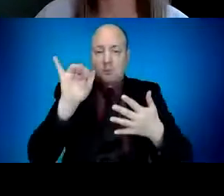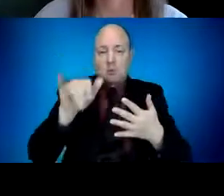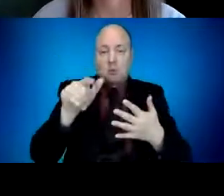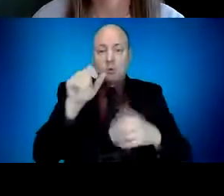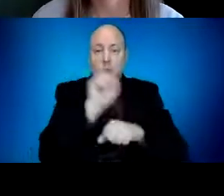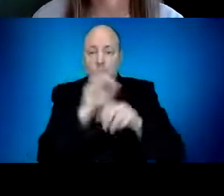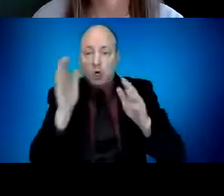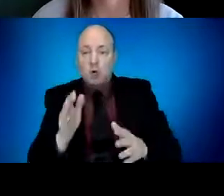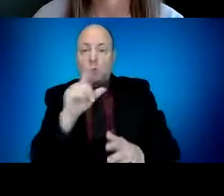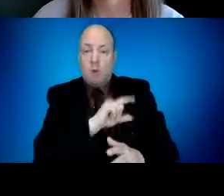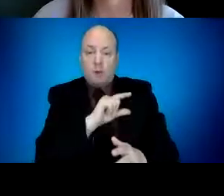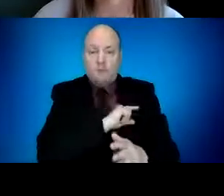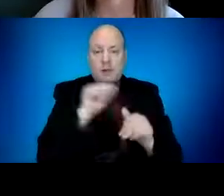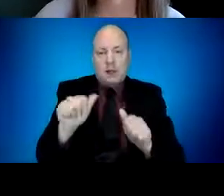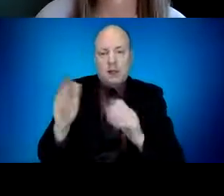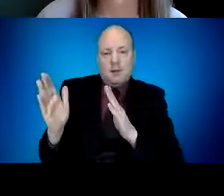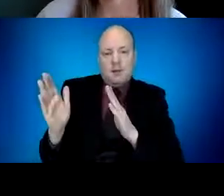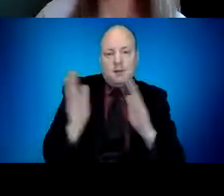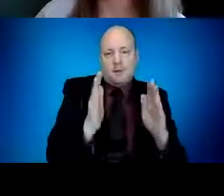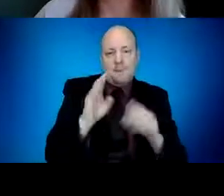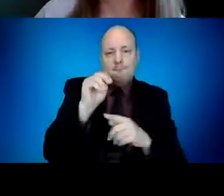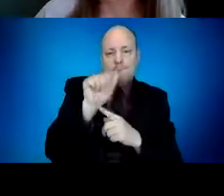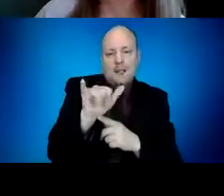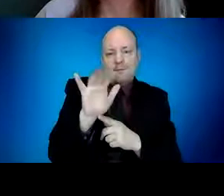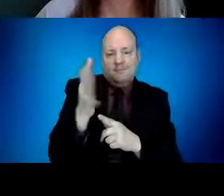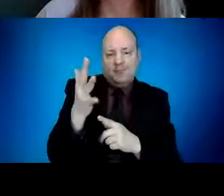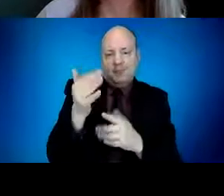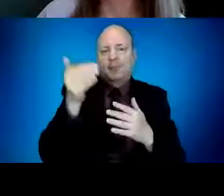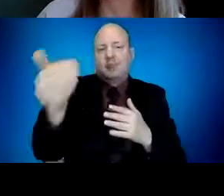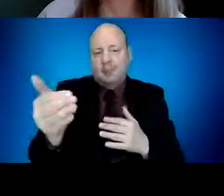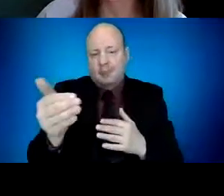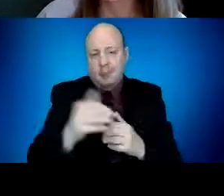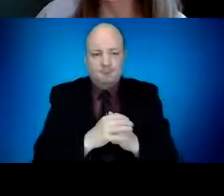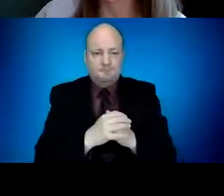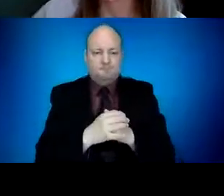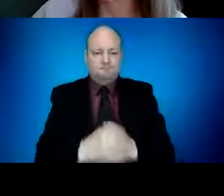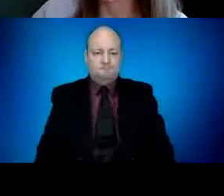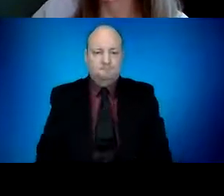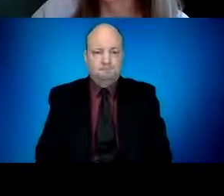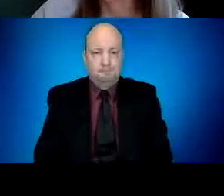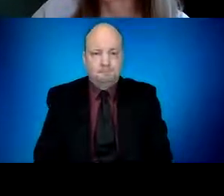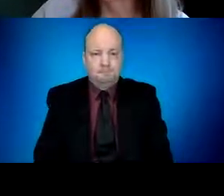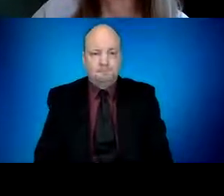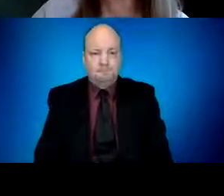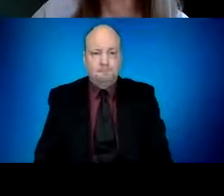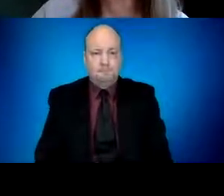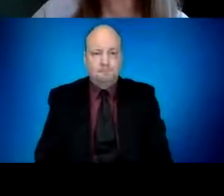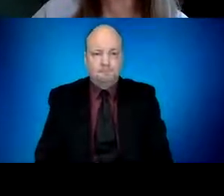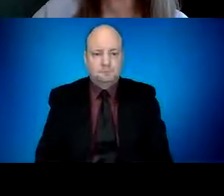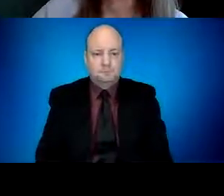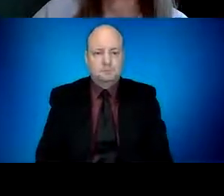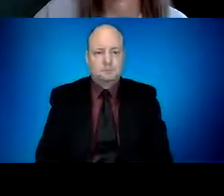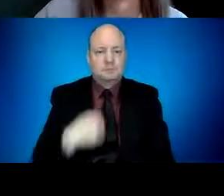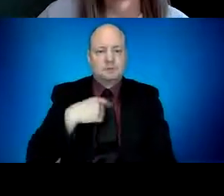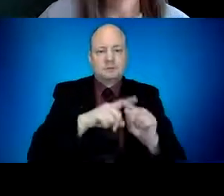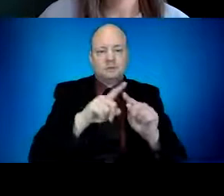everyone by April 26th, if they can show they have appointment availability. Here are some of the highlights of the most recent allocation numbers that those